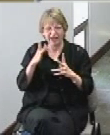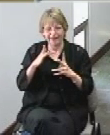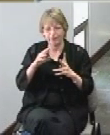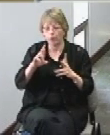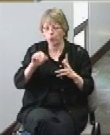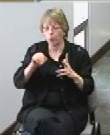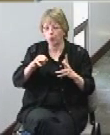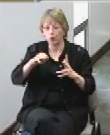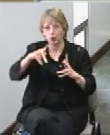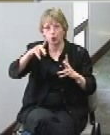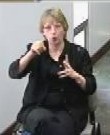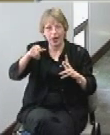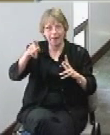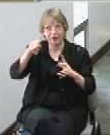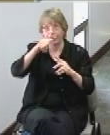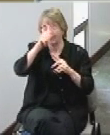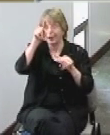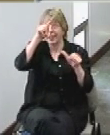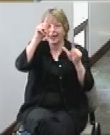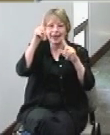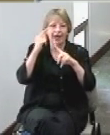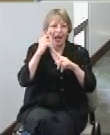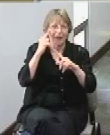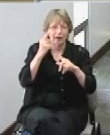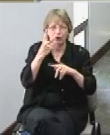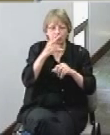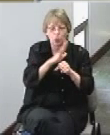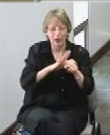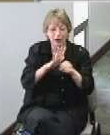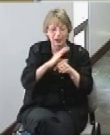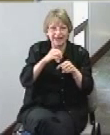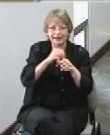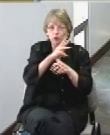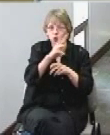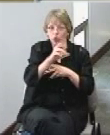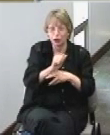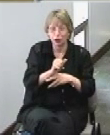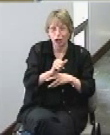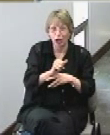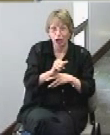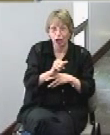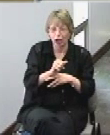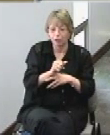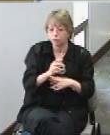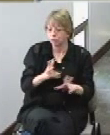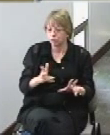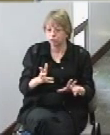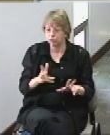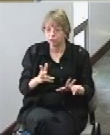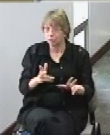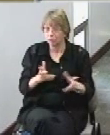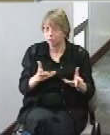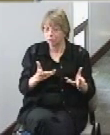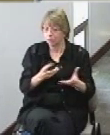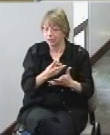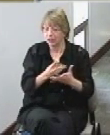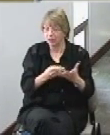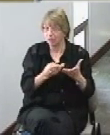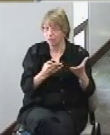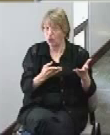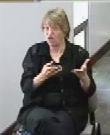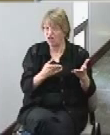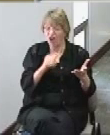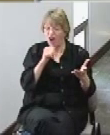there are I think two laser tag areas in Wichita and neither one of them are in a building that has bowling